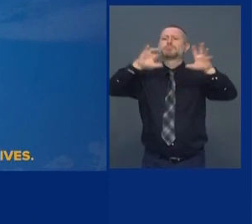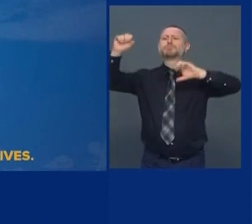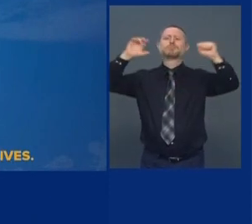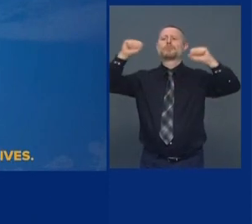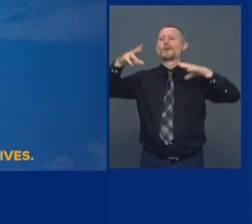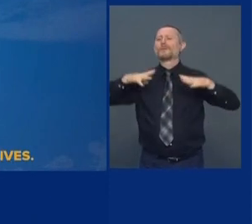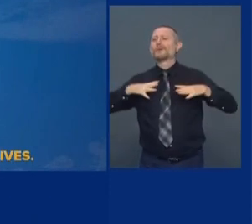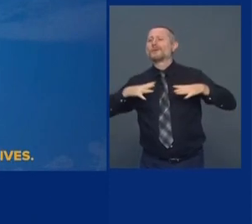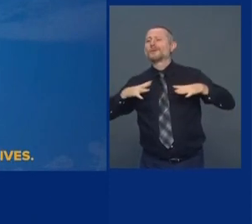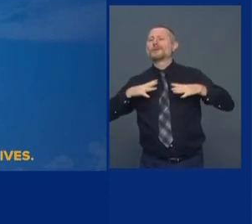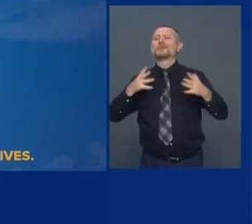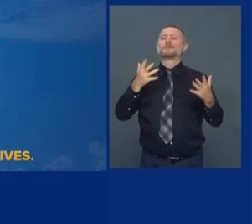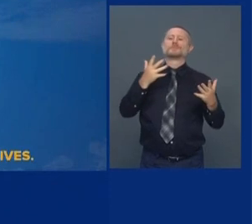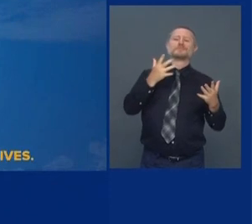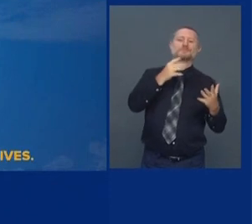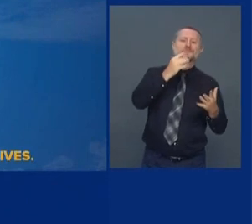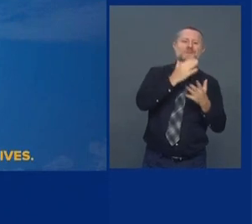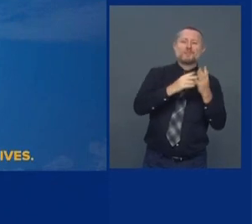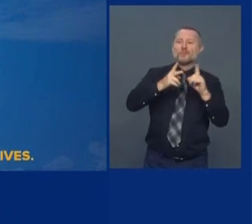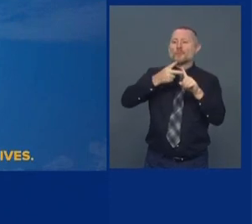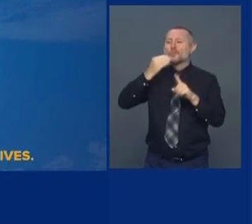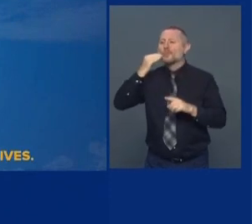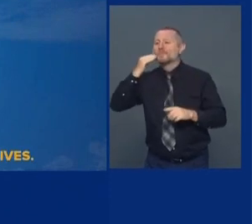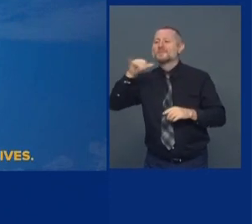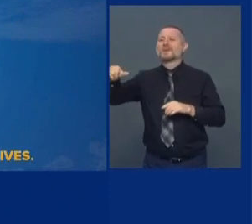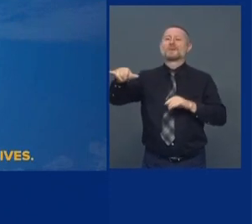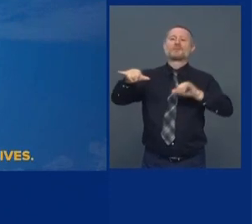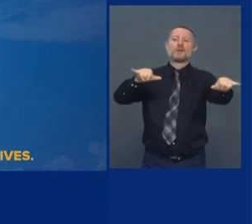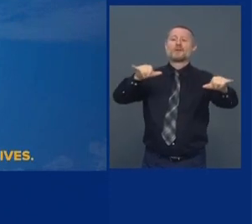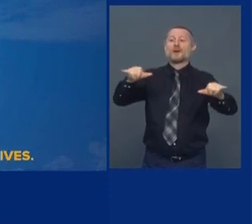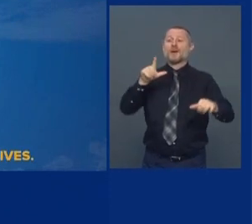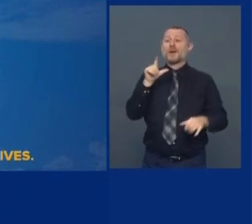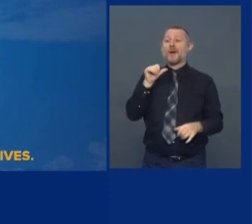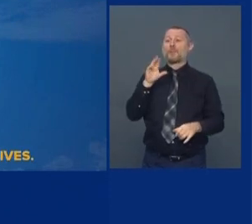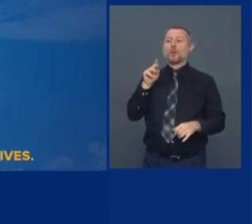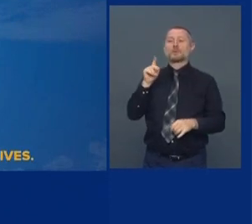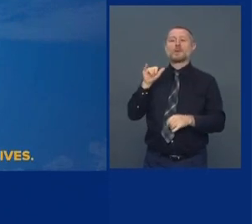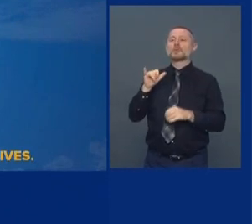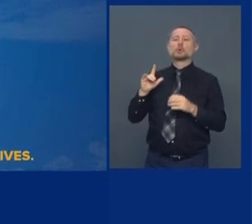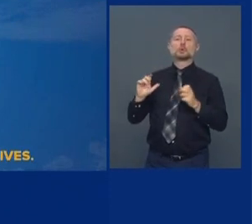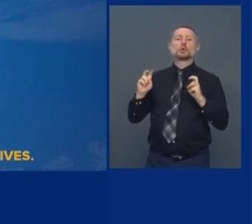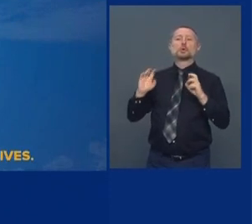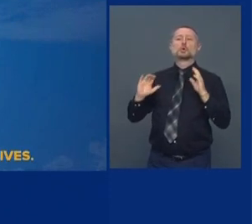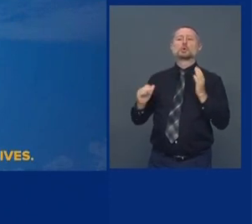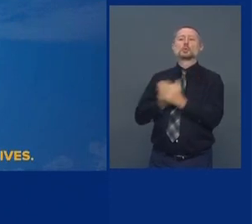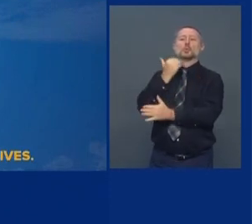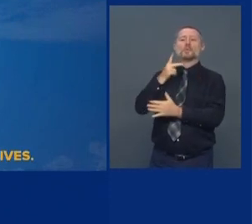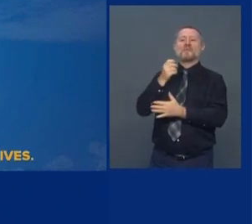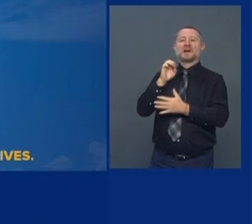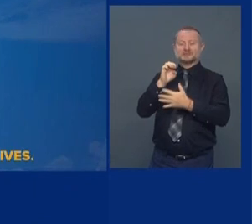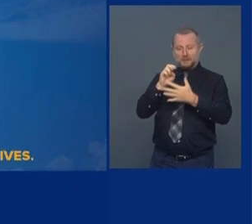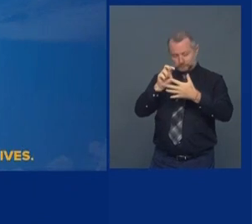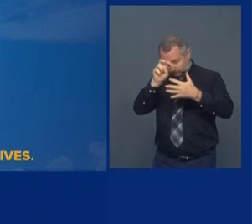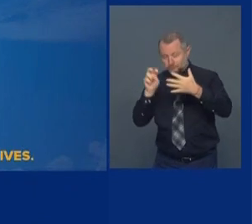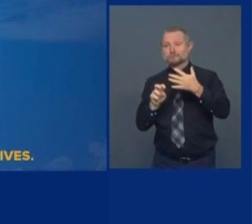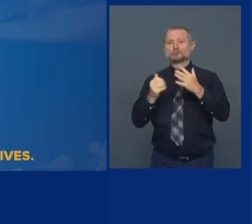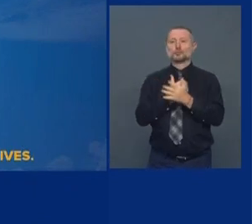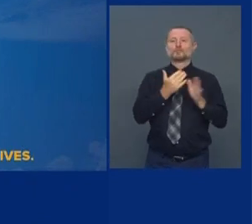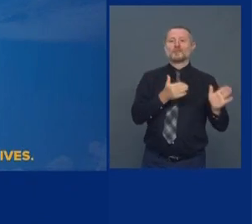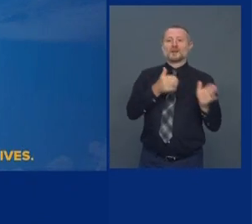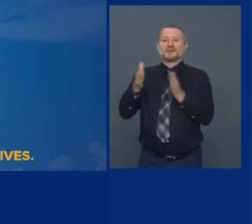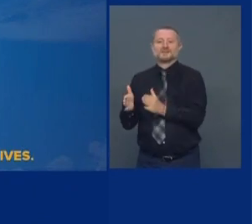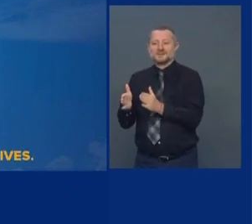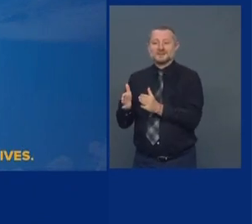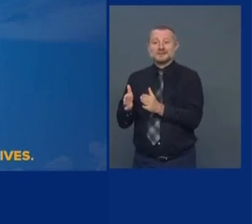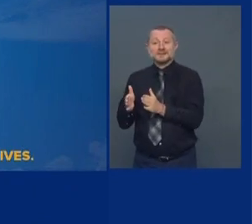But Labor Day is, starts a different phase. Labor Day, people start to get back to